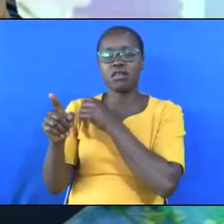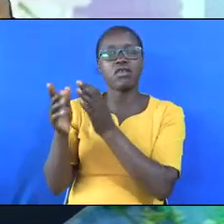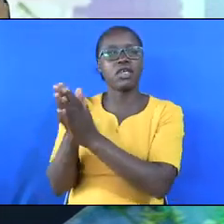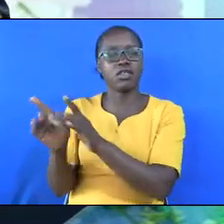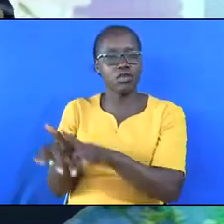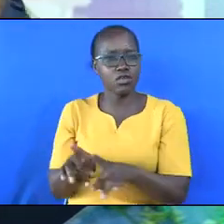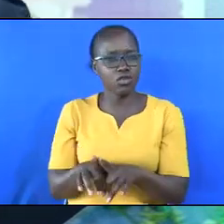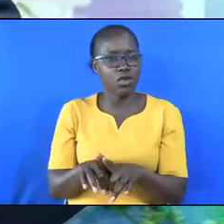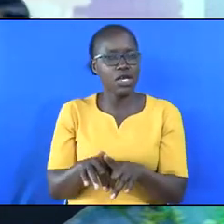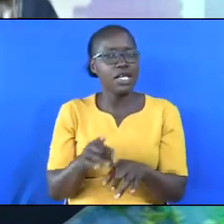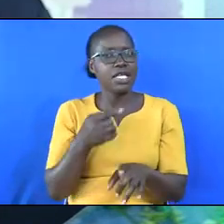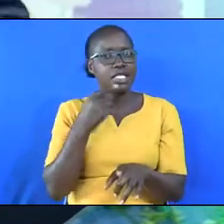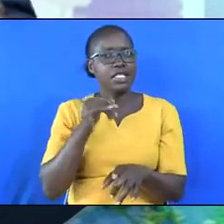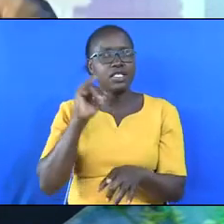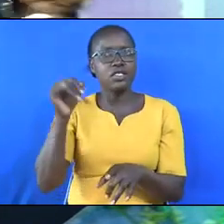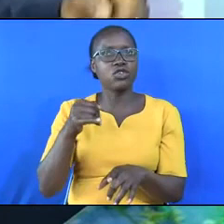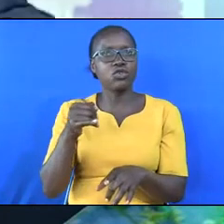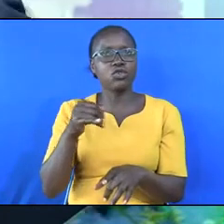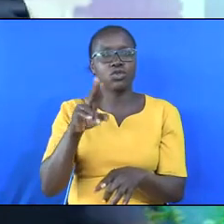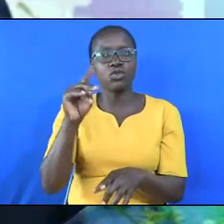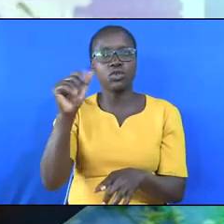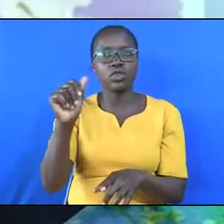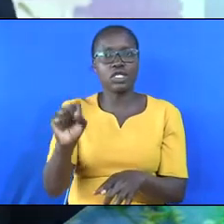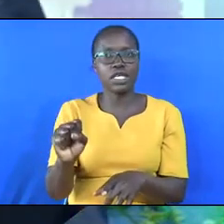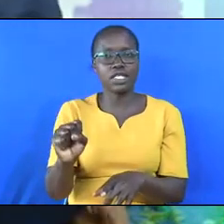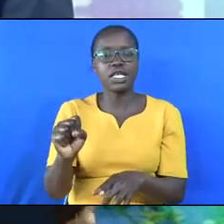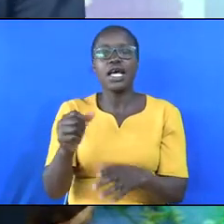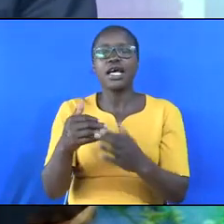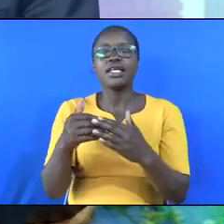that Judas died before his time.